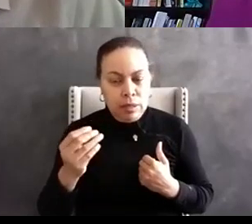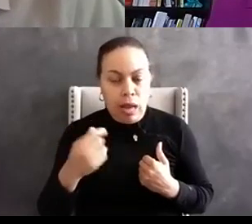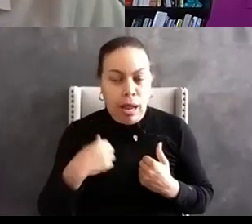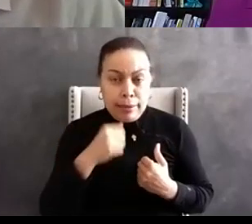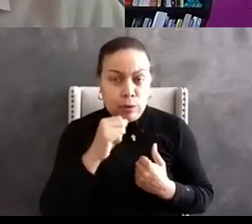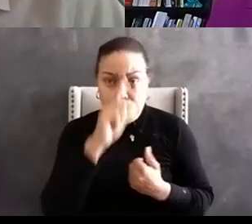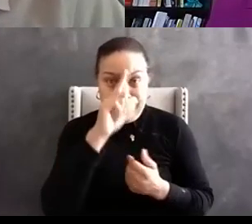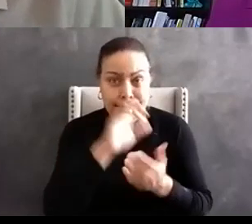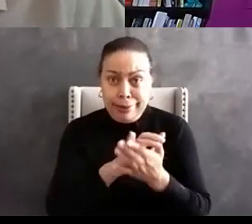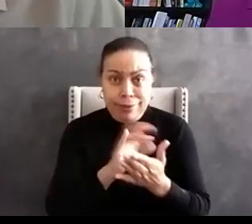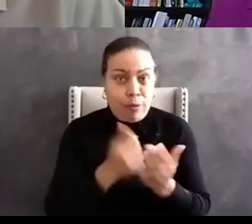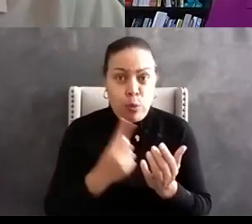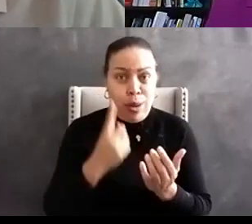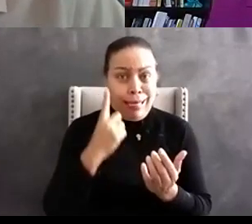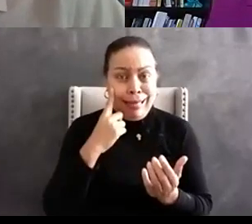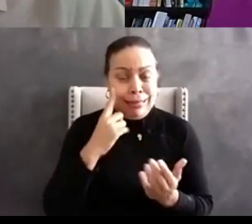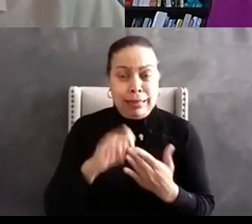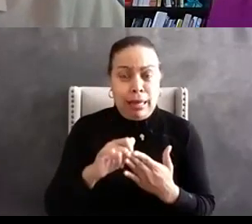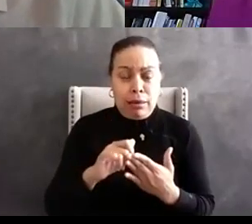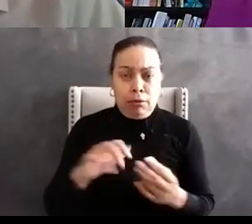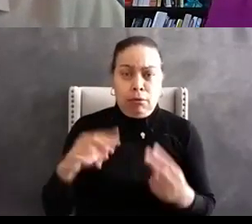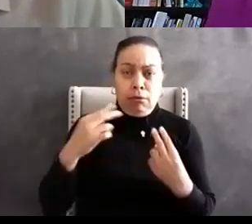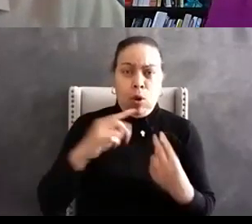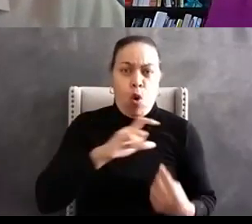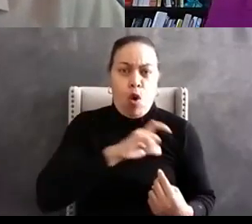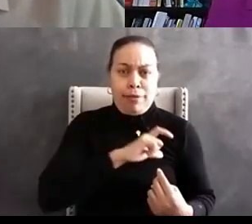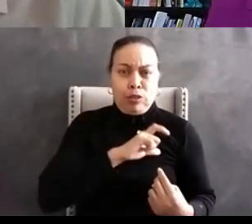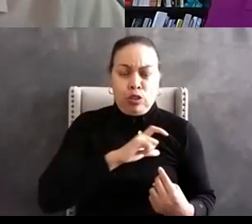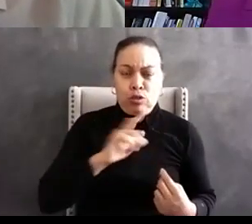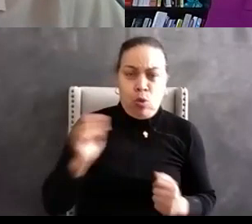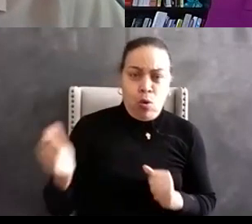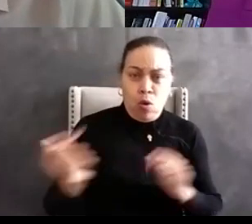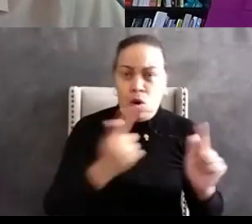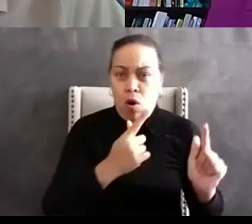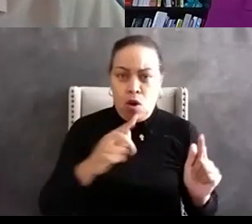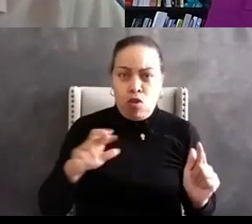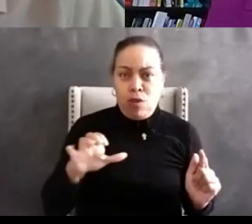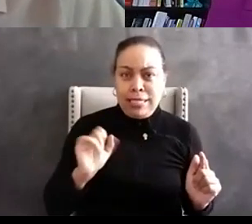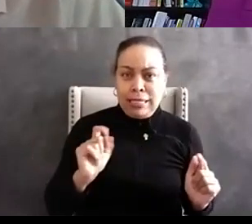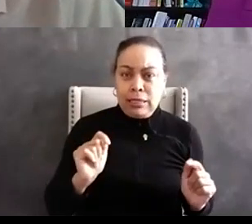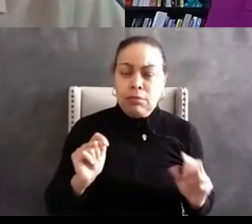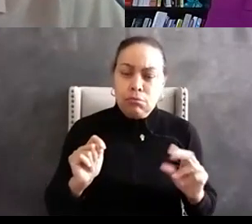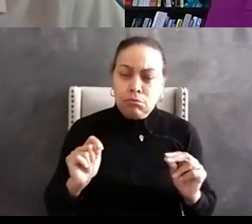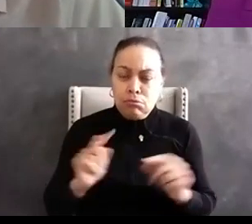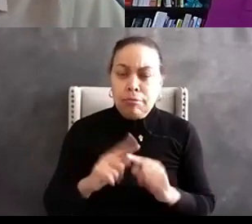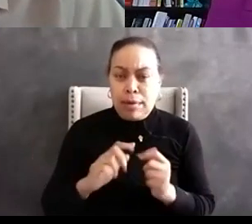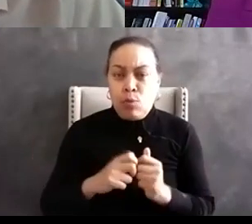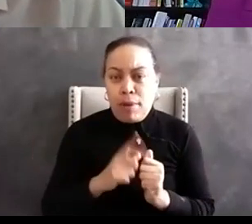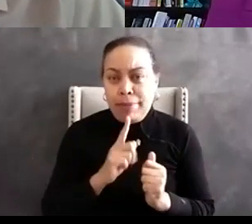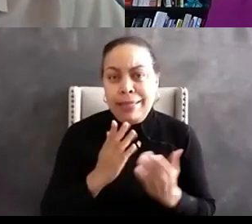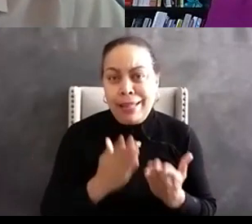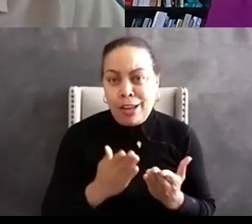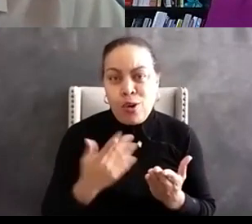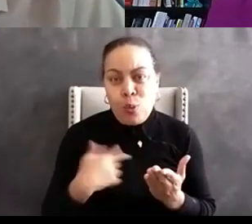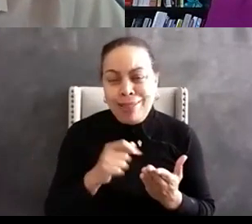believe that everyone thinks police officers are racist i do think that there is as a problem there and i think it's one we need to to to take head on and